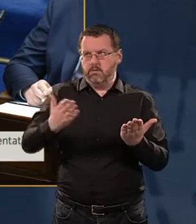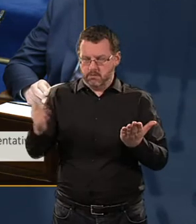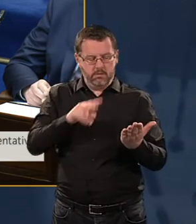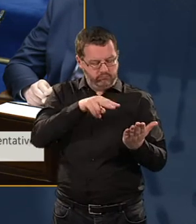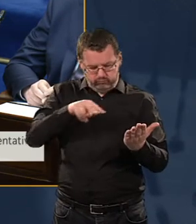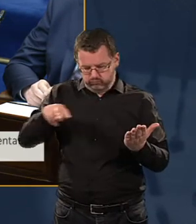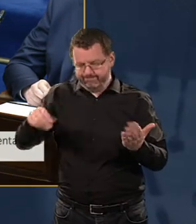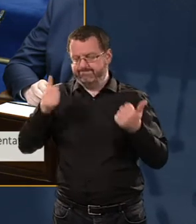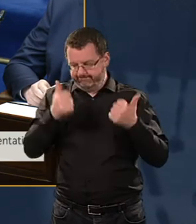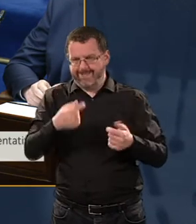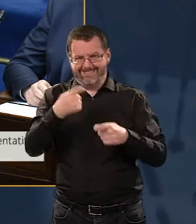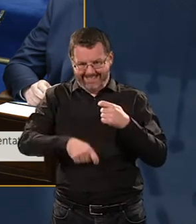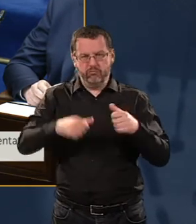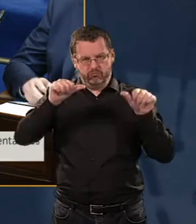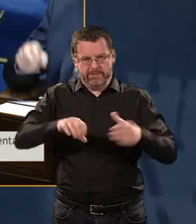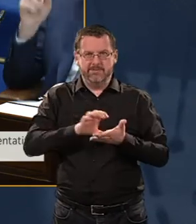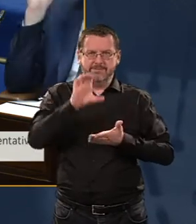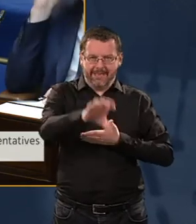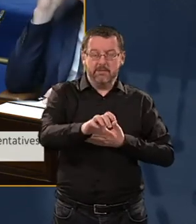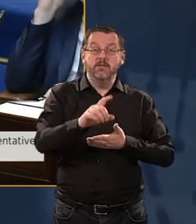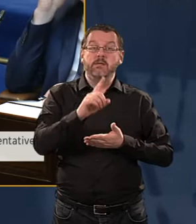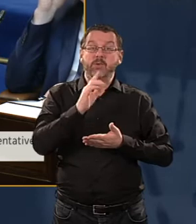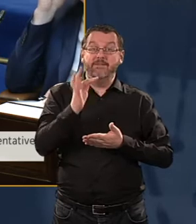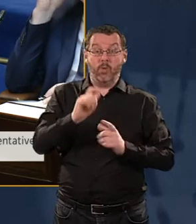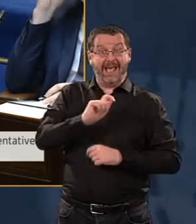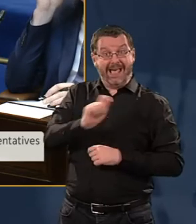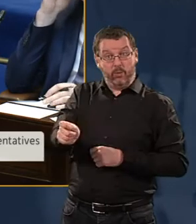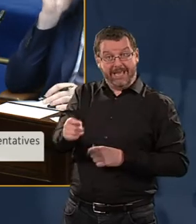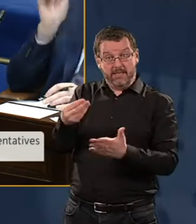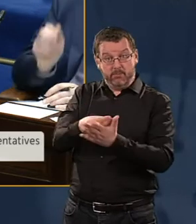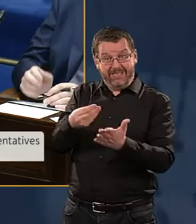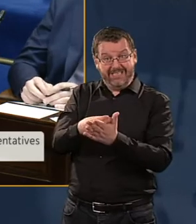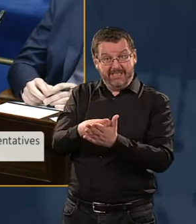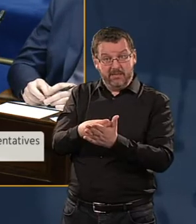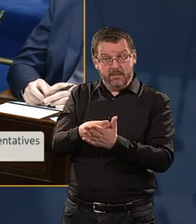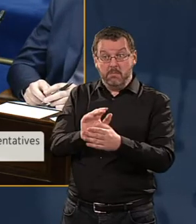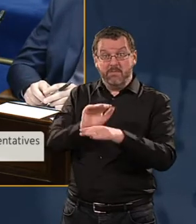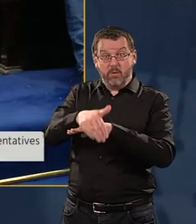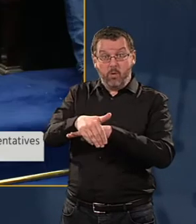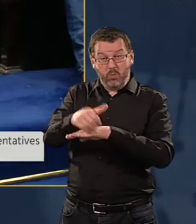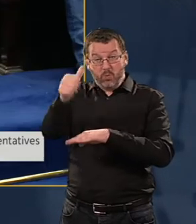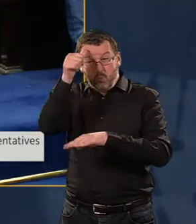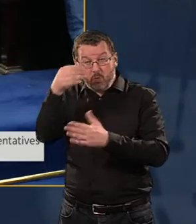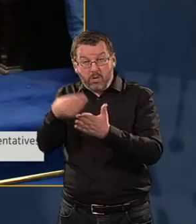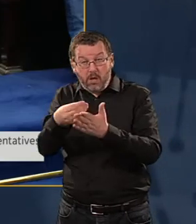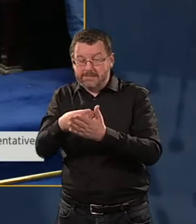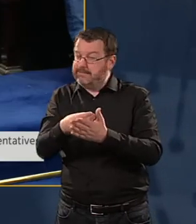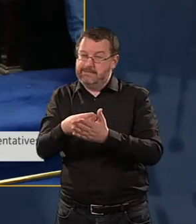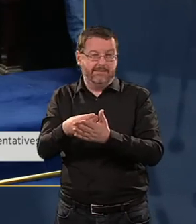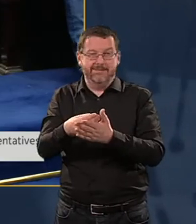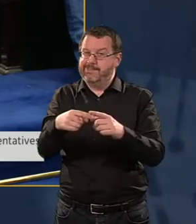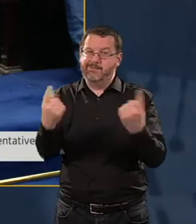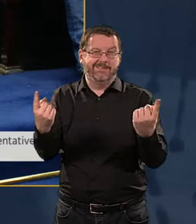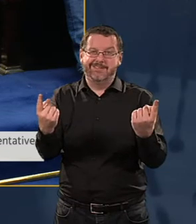correct to claim credit for having allocated the money for something before you actually knew what